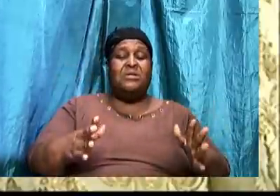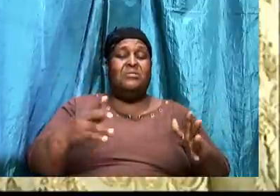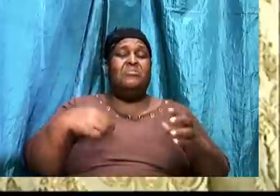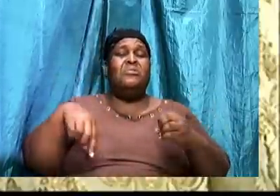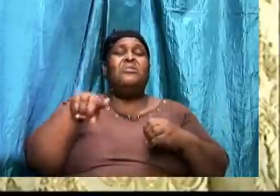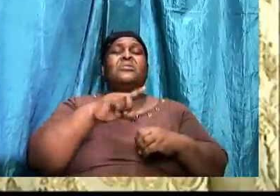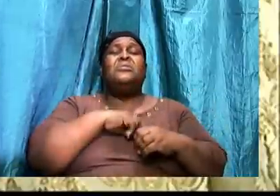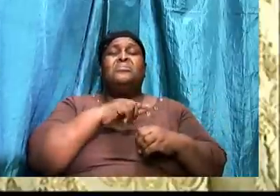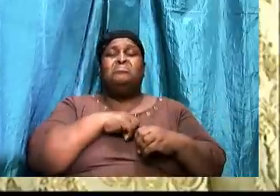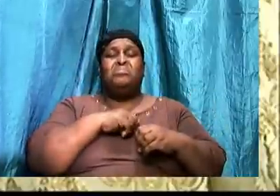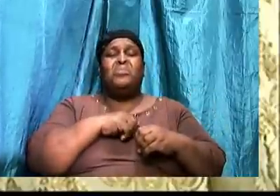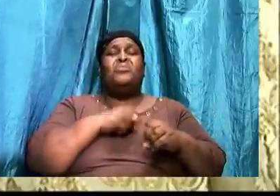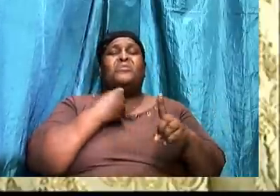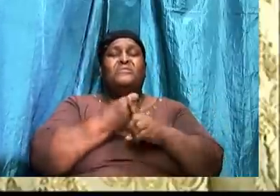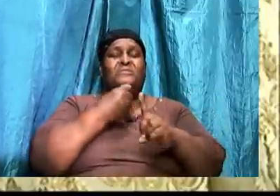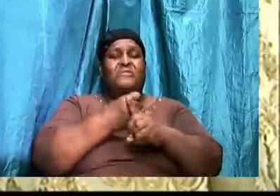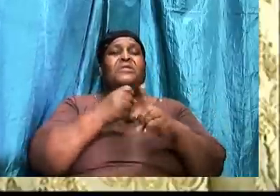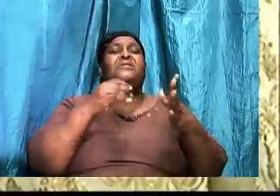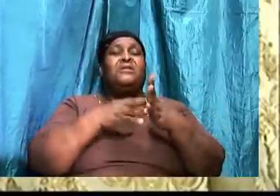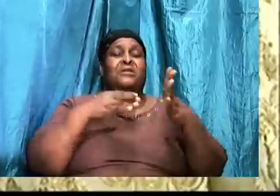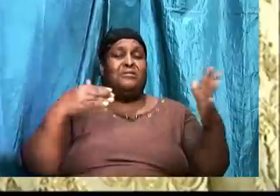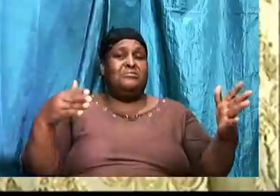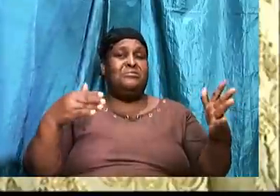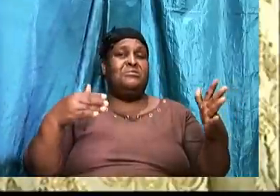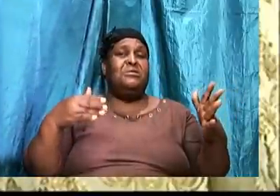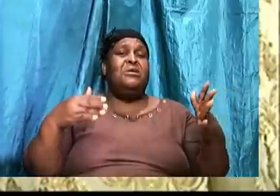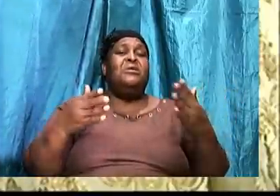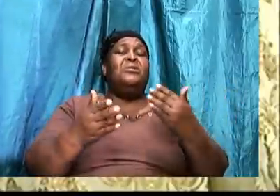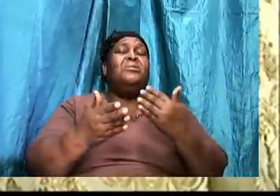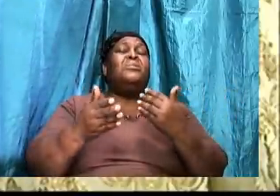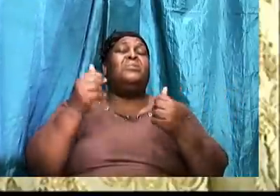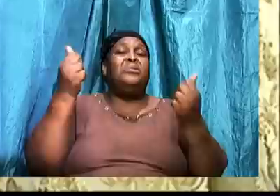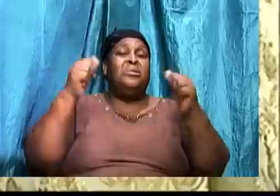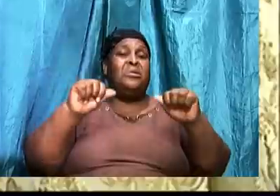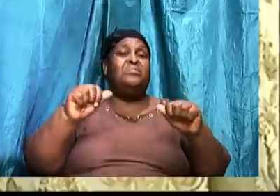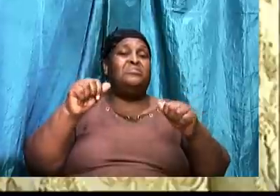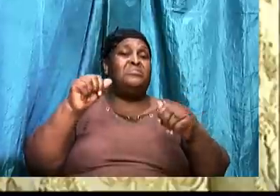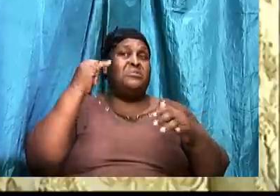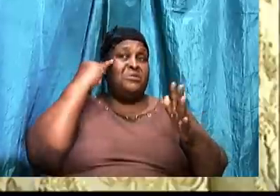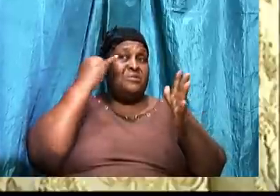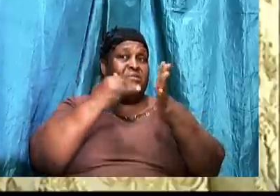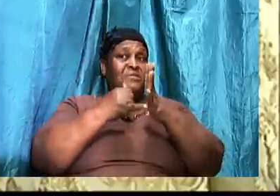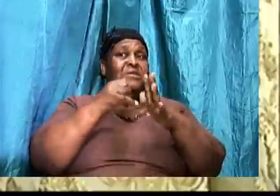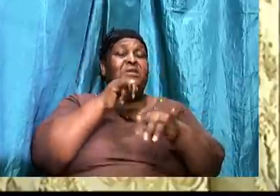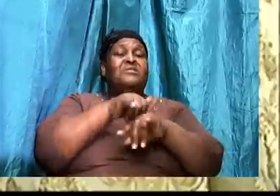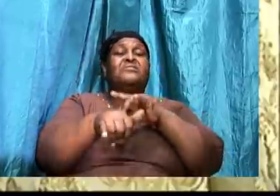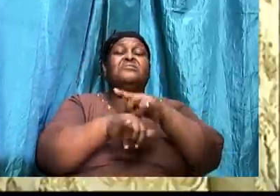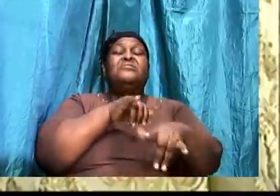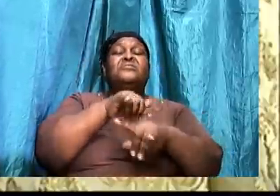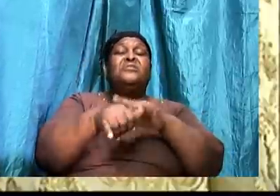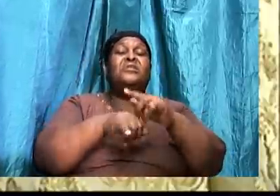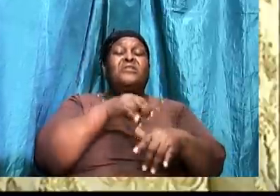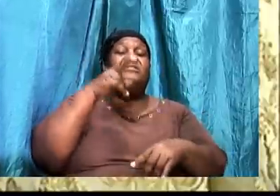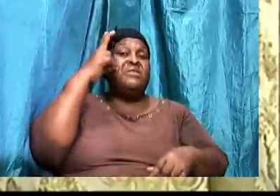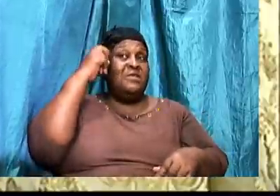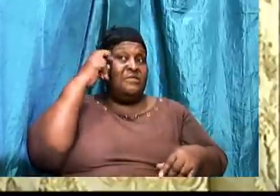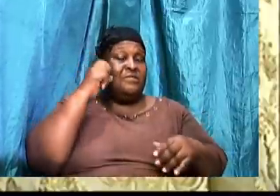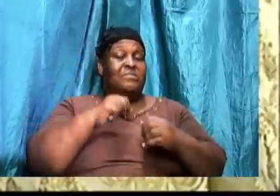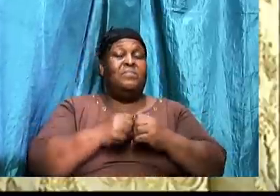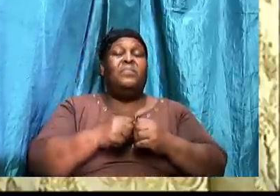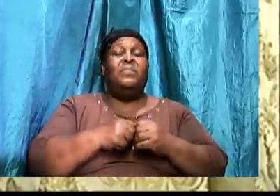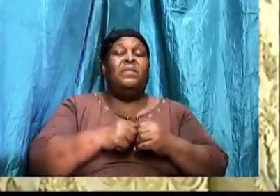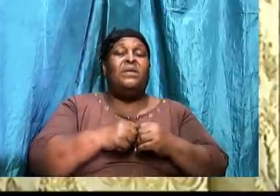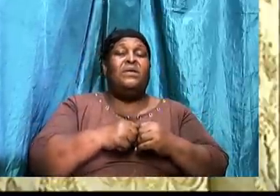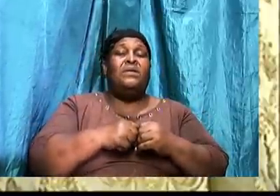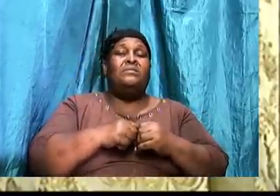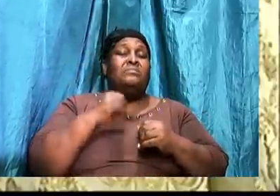we are able to identify the wiles of the enemy. Because if we are